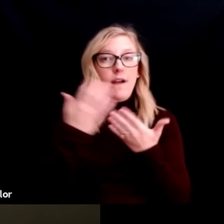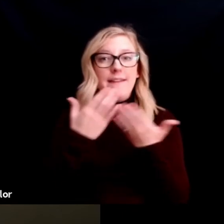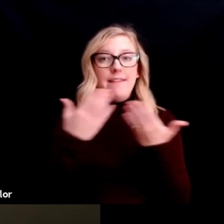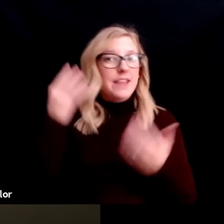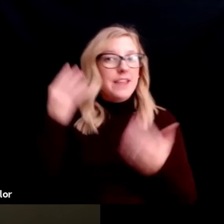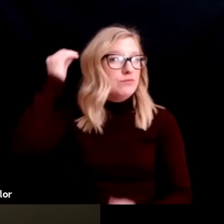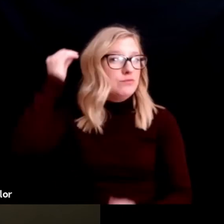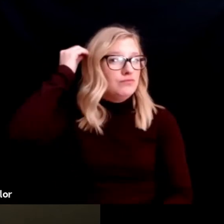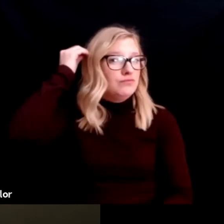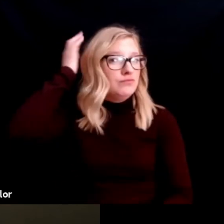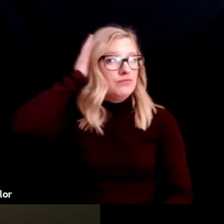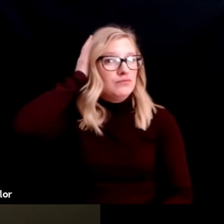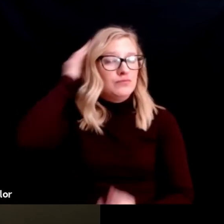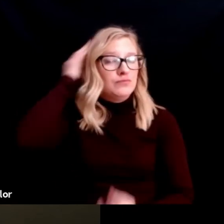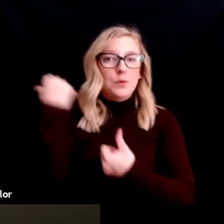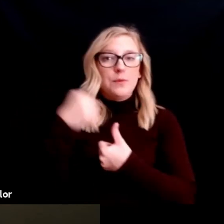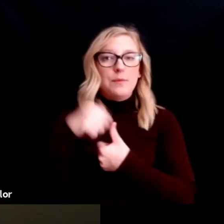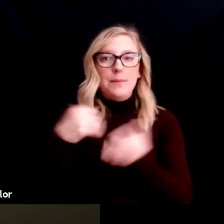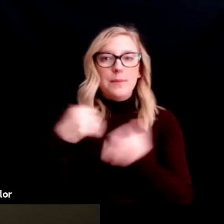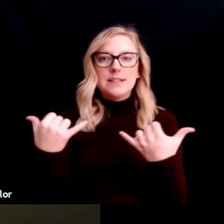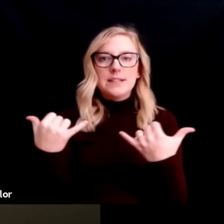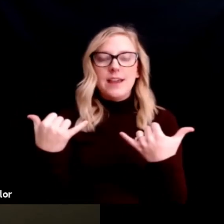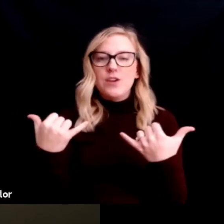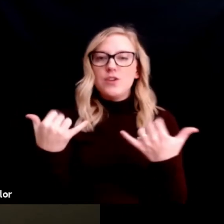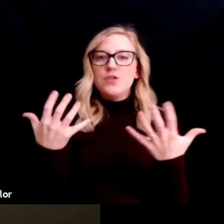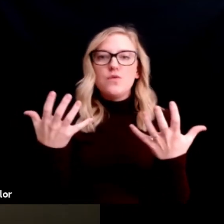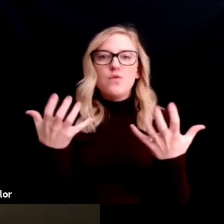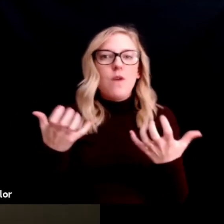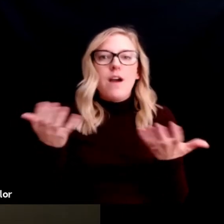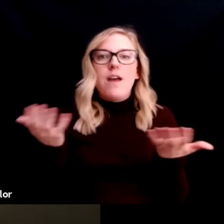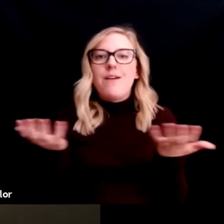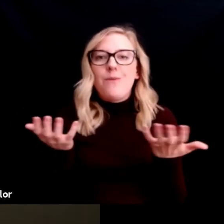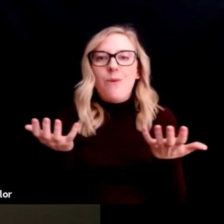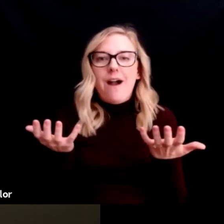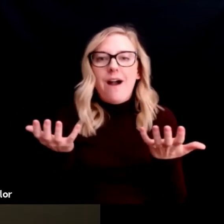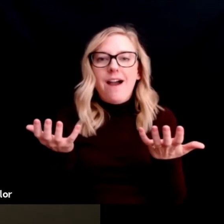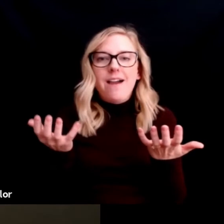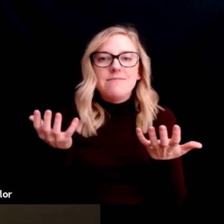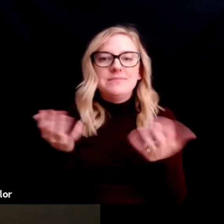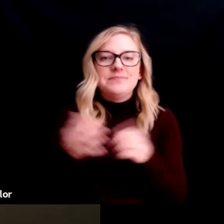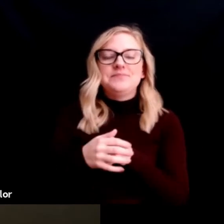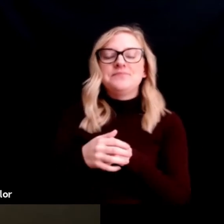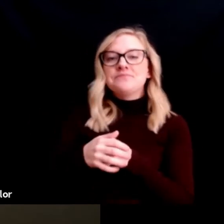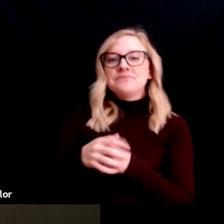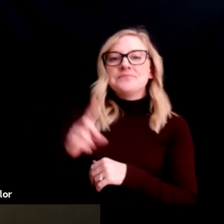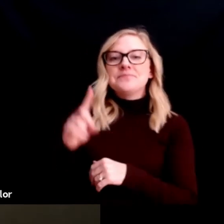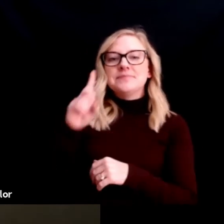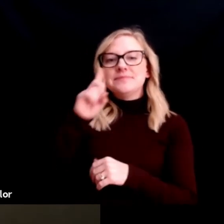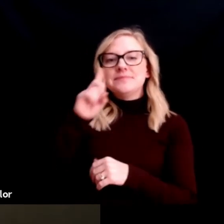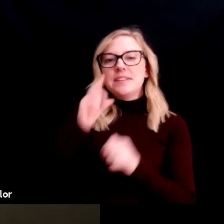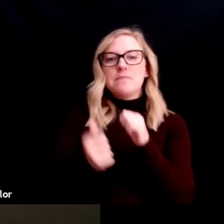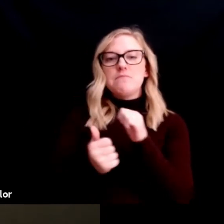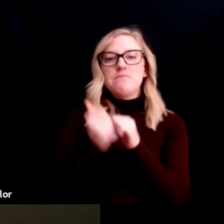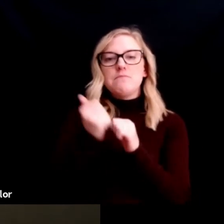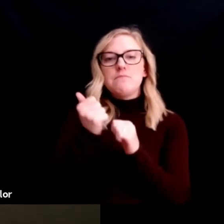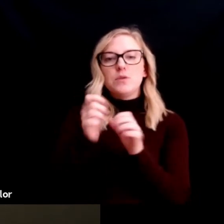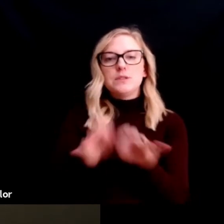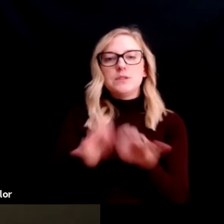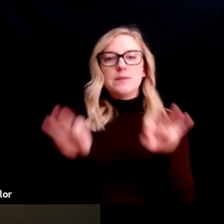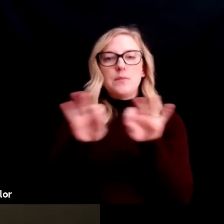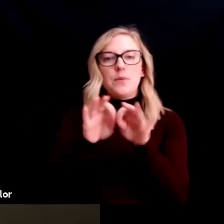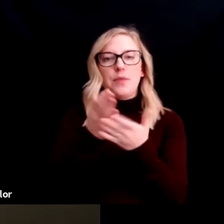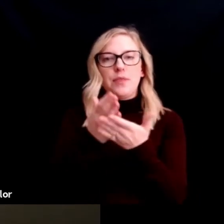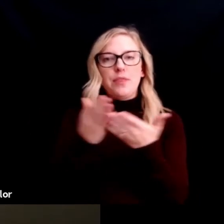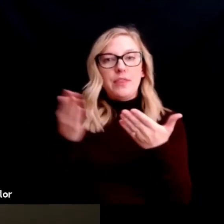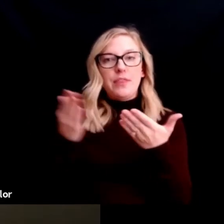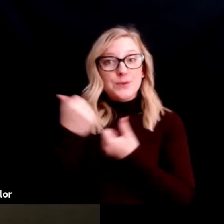today, what would you want it to be? Yeah, I would say that the big takeaway is that everyone has the right